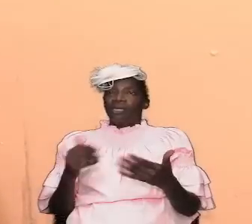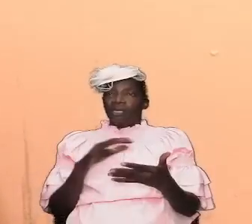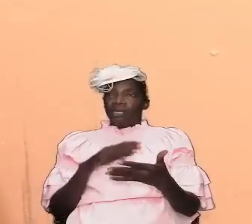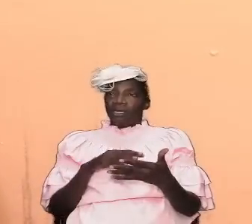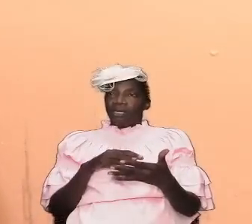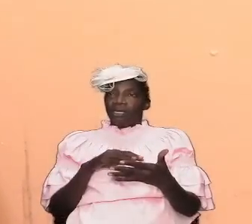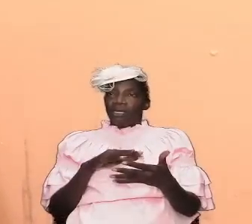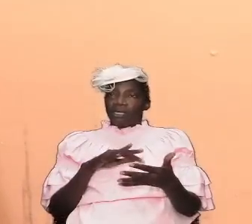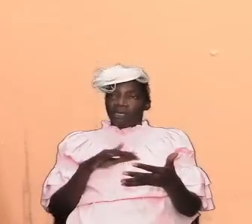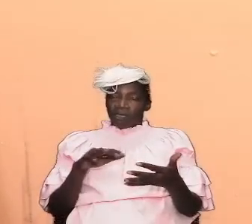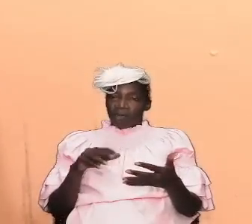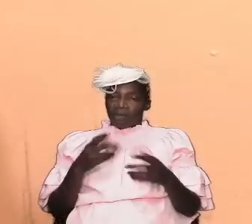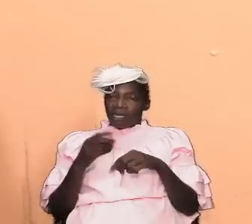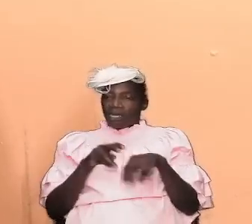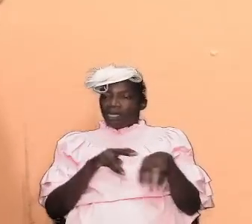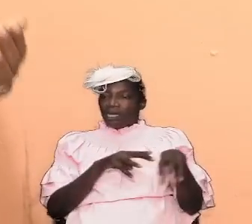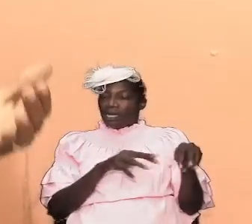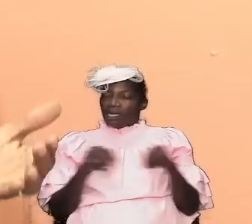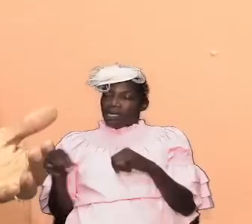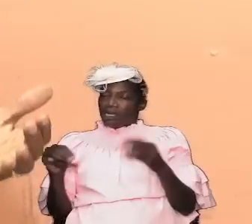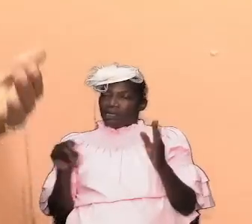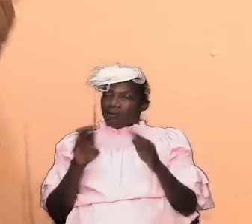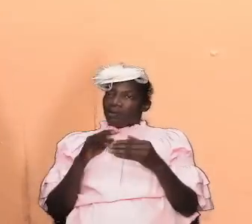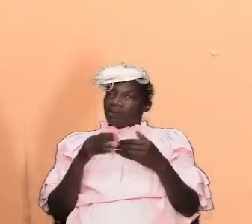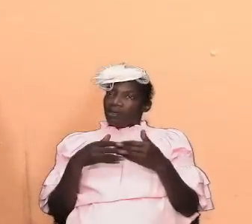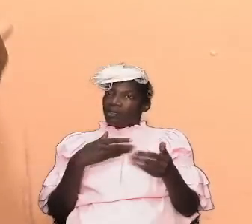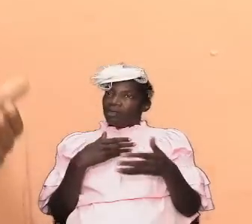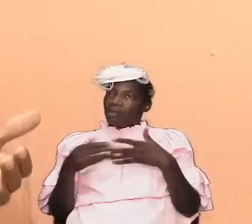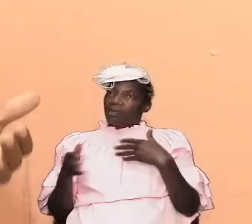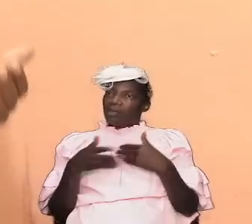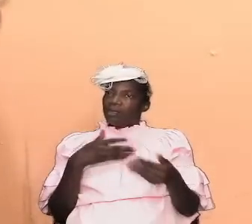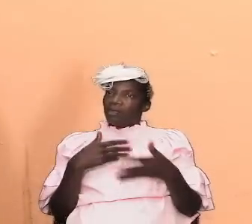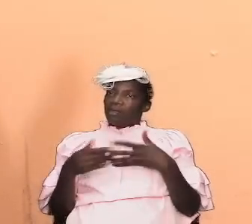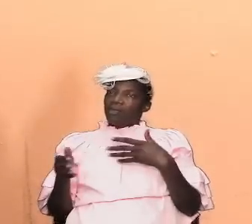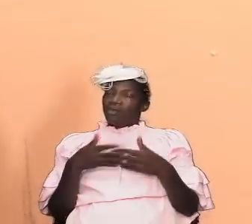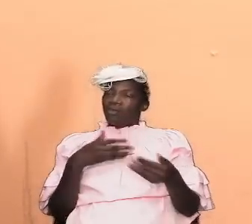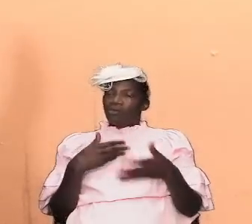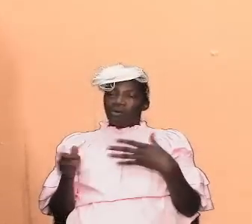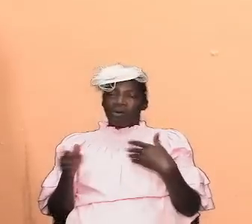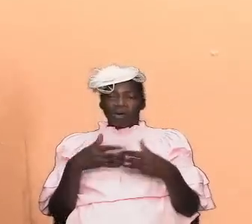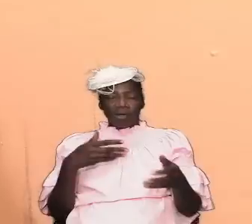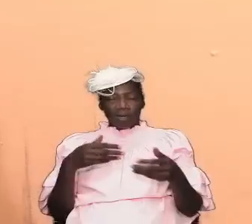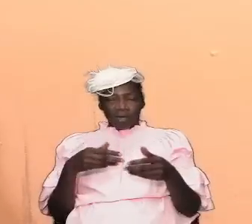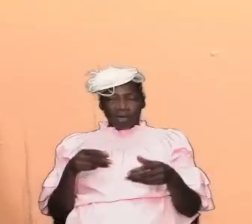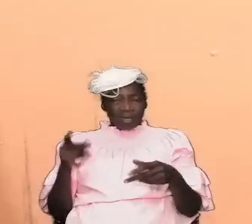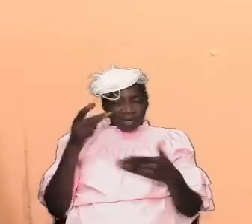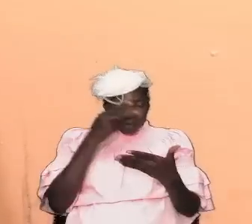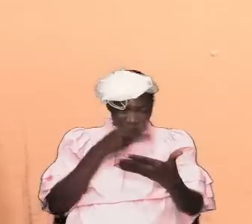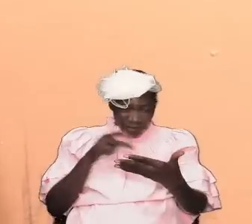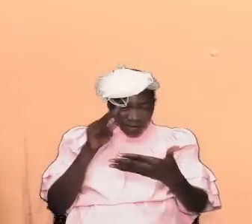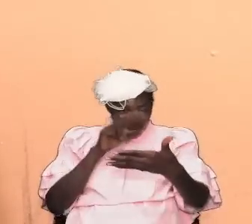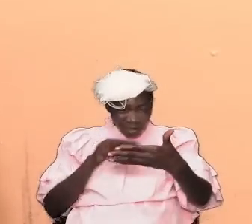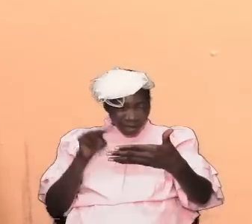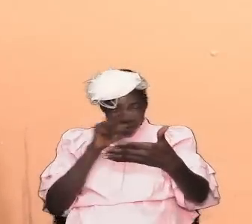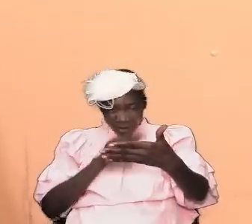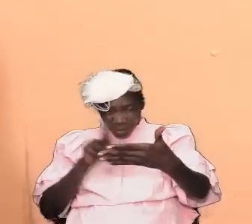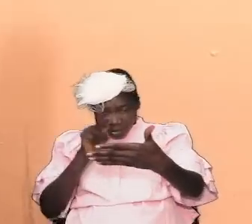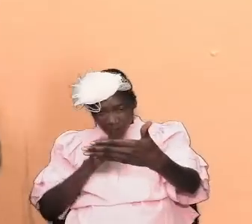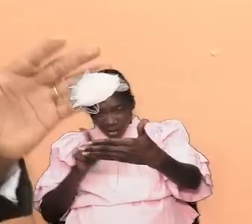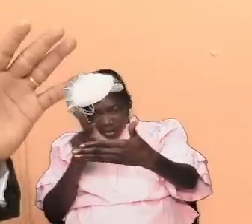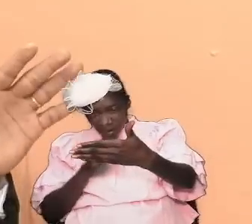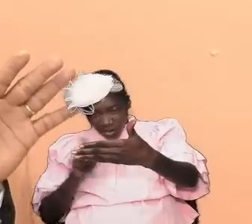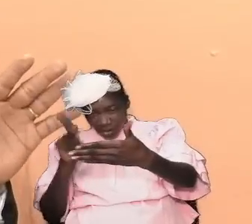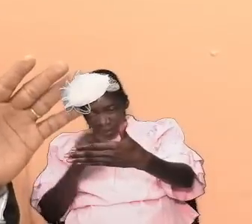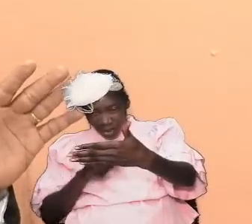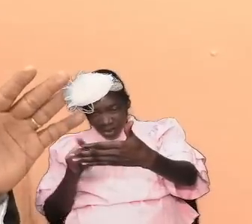a door for pursuing it along a particular school of thought so